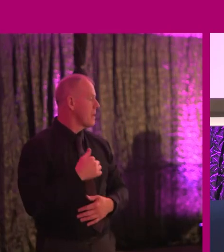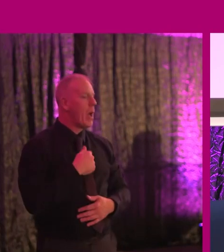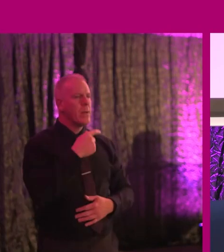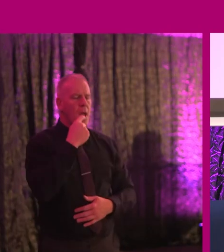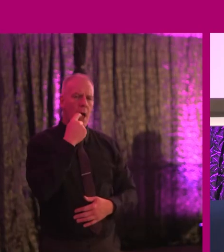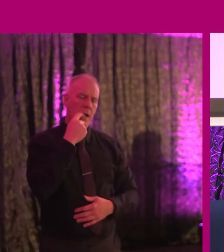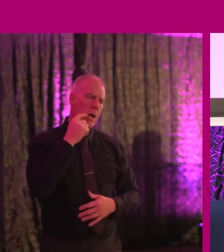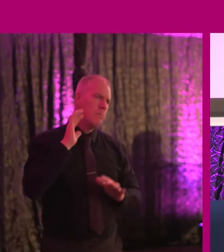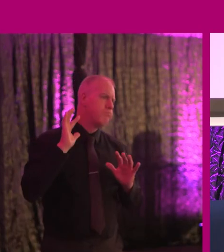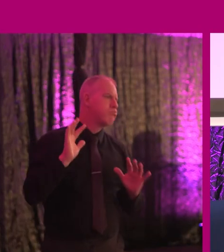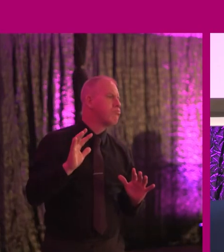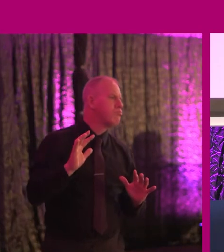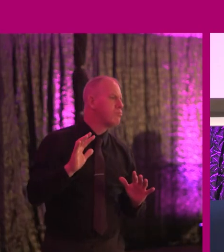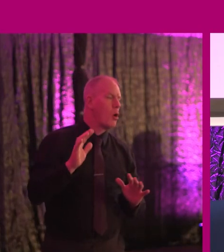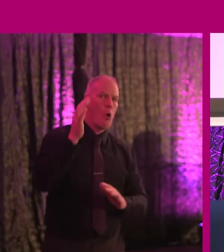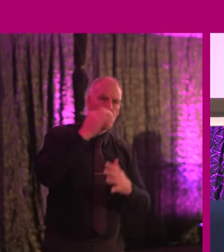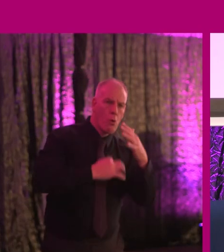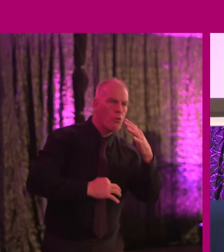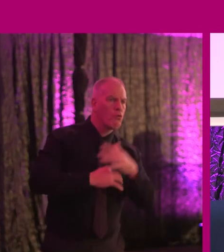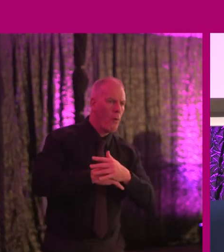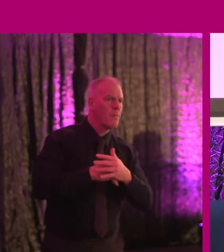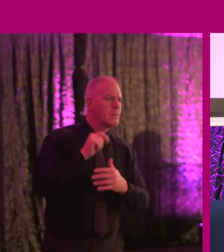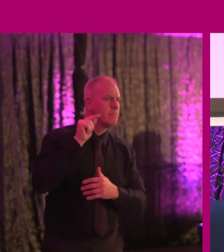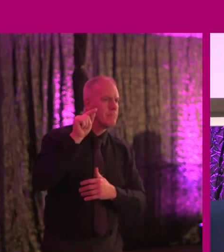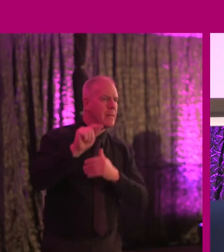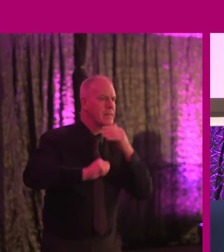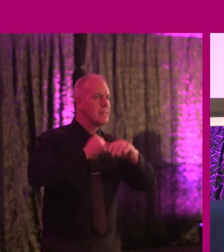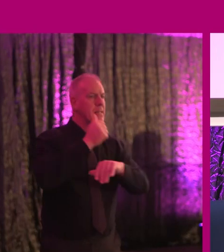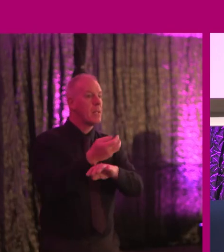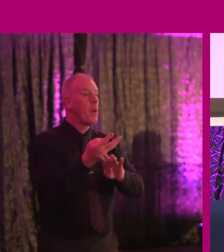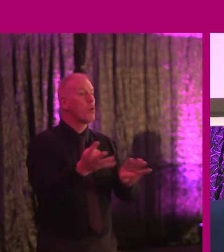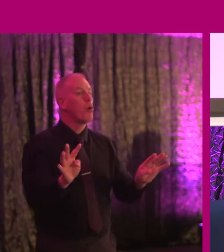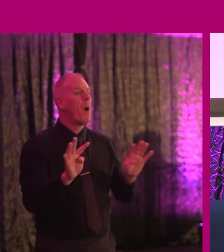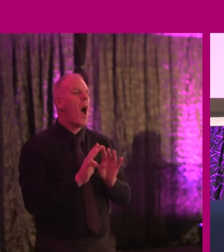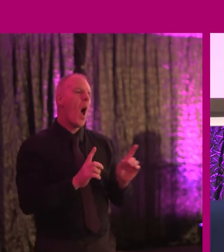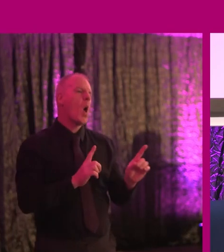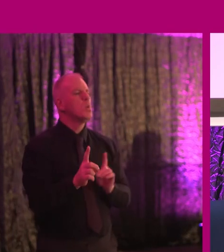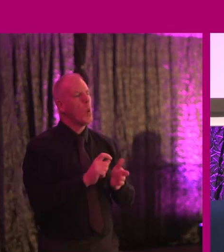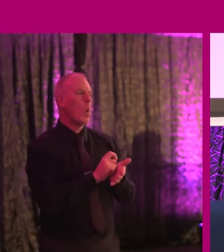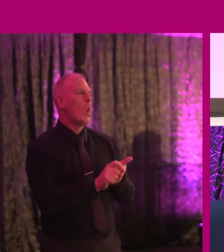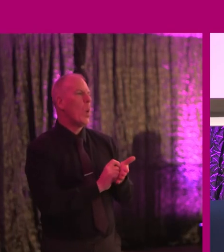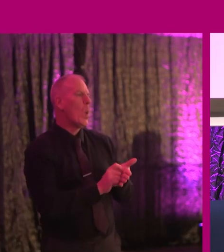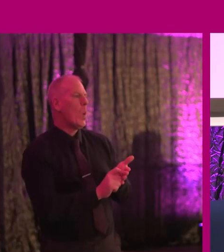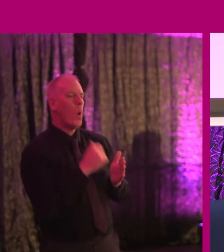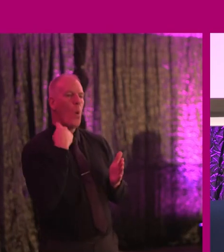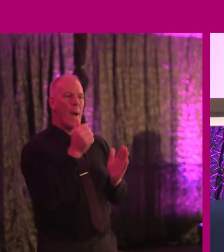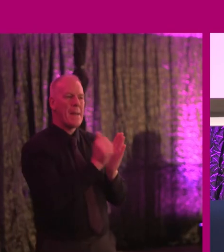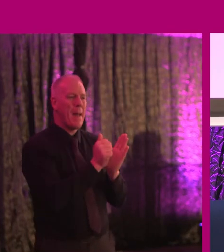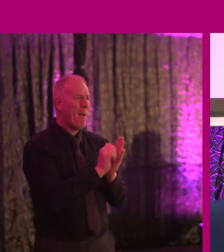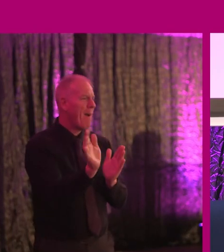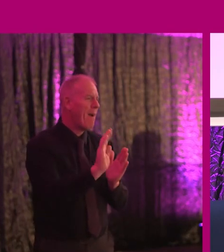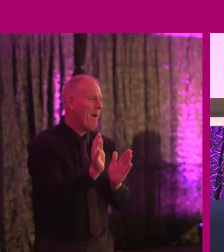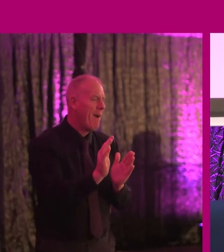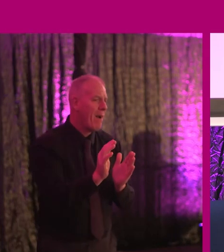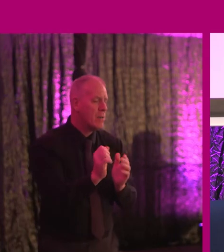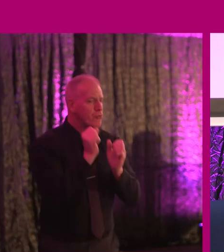be incredible if we got our government to set up a group, not of just doers and writing white papers. But a